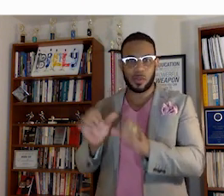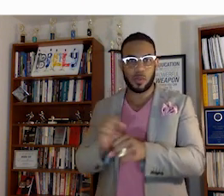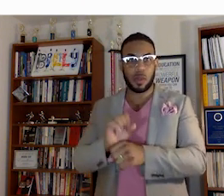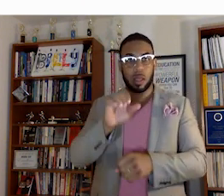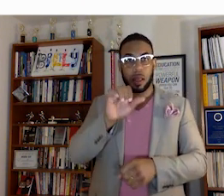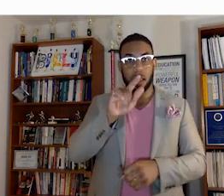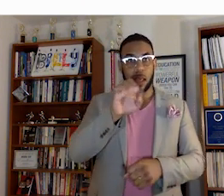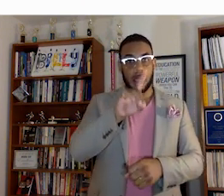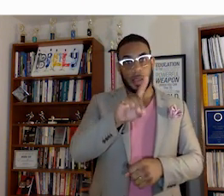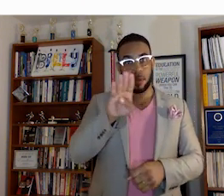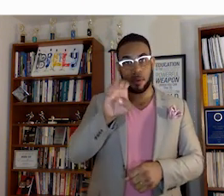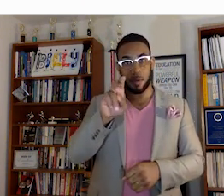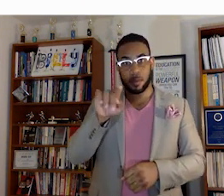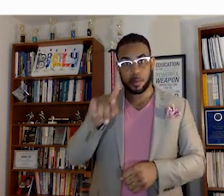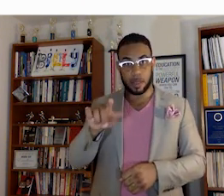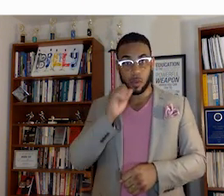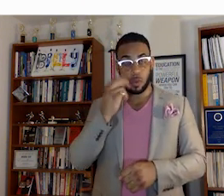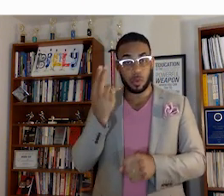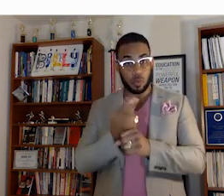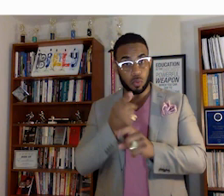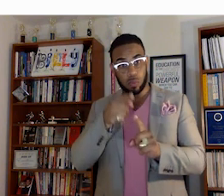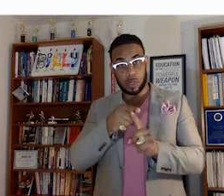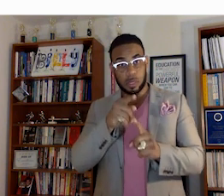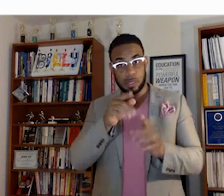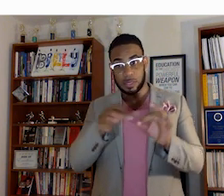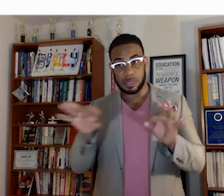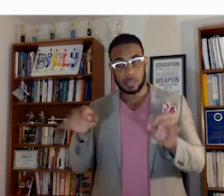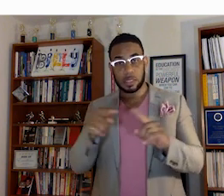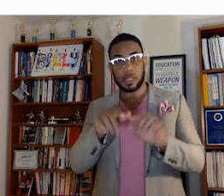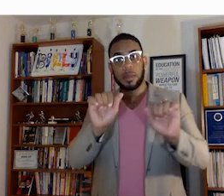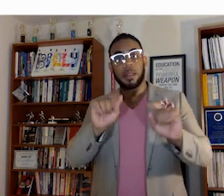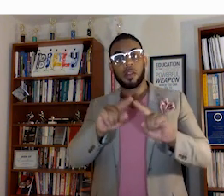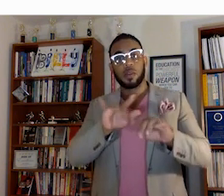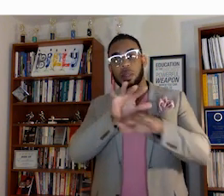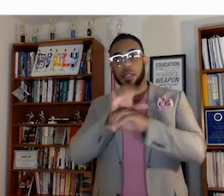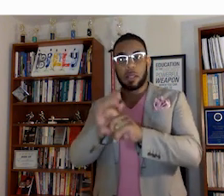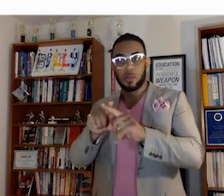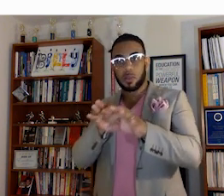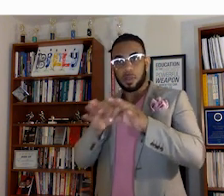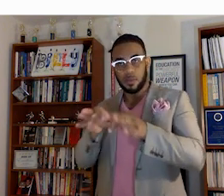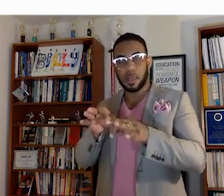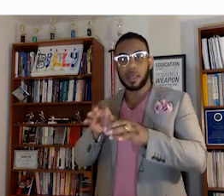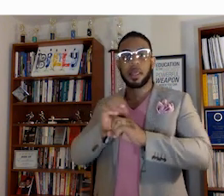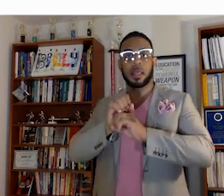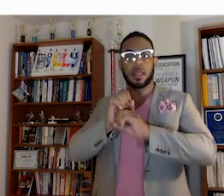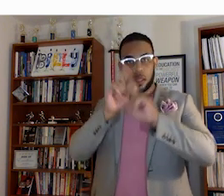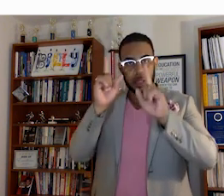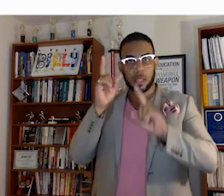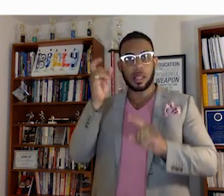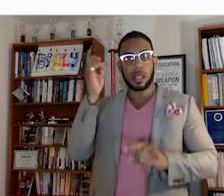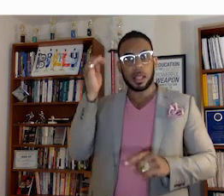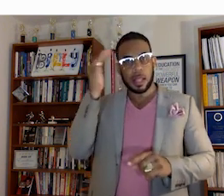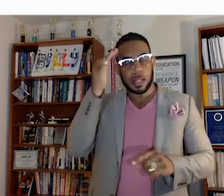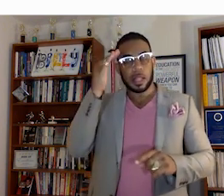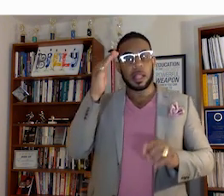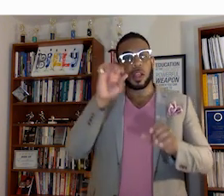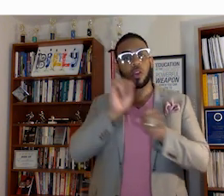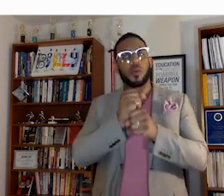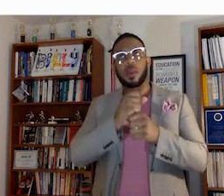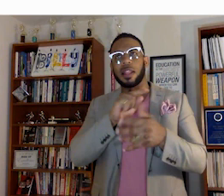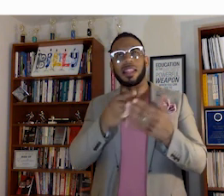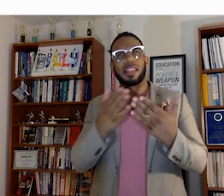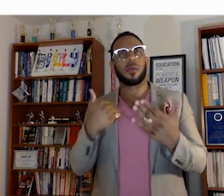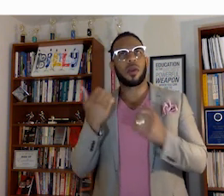Binet, who used the sentence, the ability to adapt to define intelligence, created this